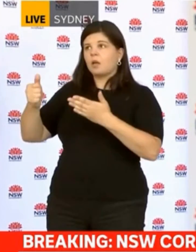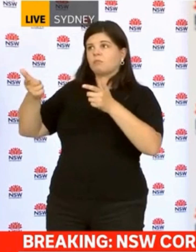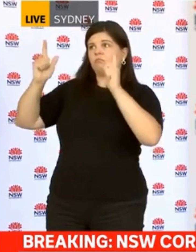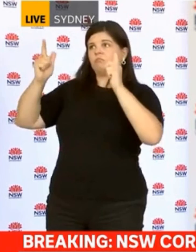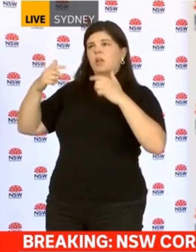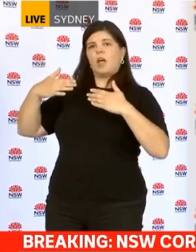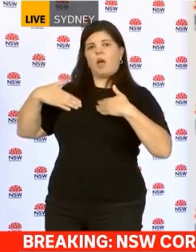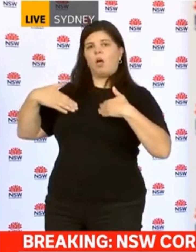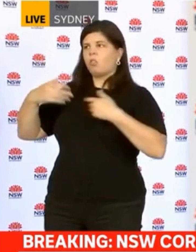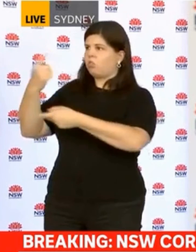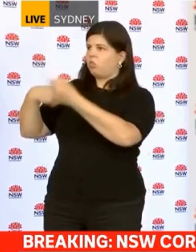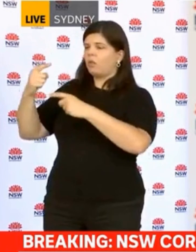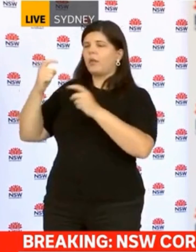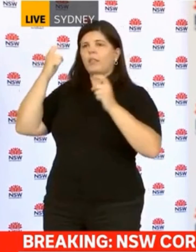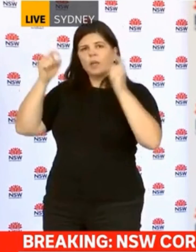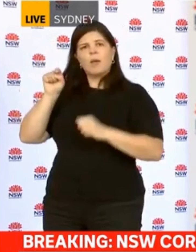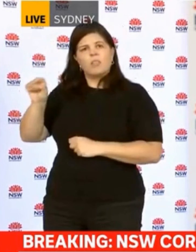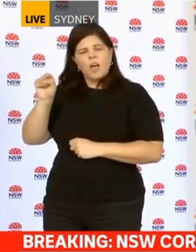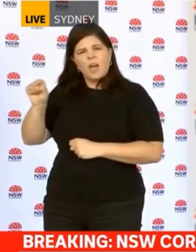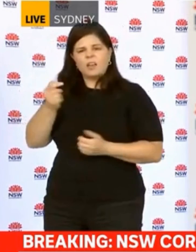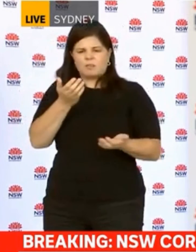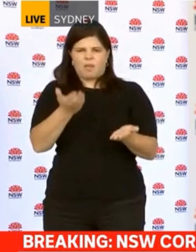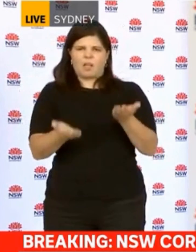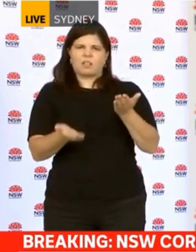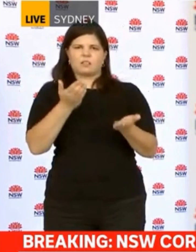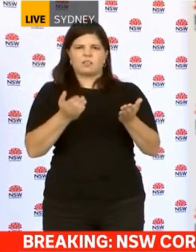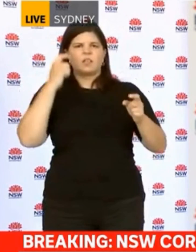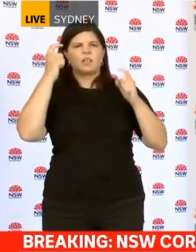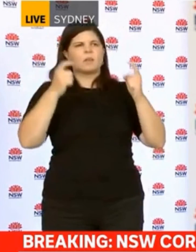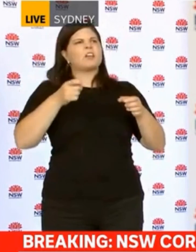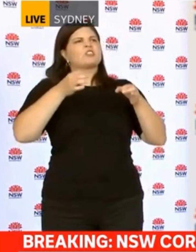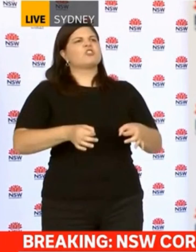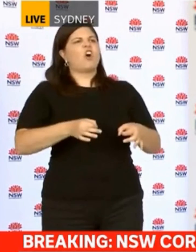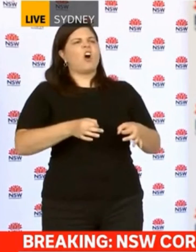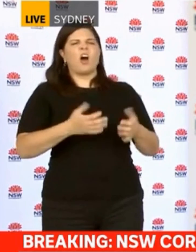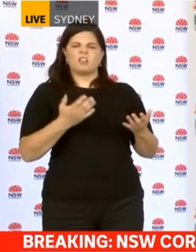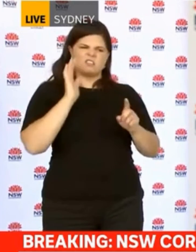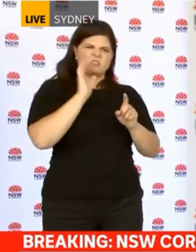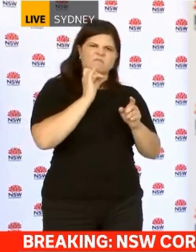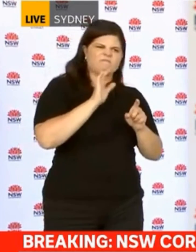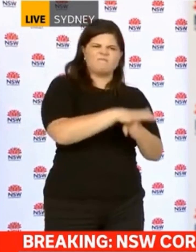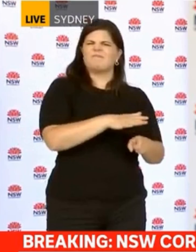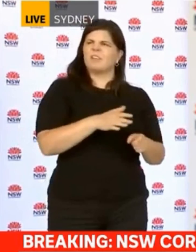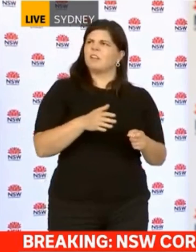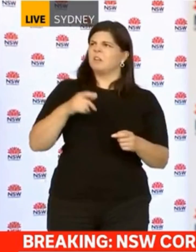make sure that we think about the consequences on people when we're making certain decisions. On Koalas,